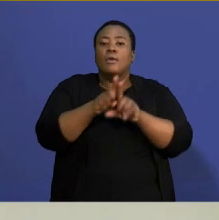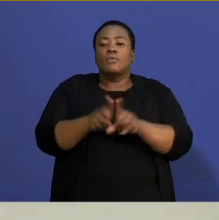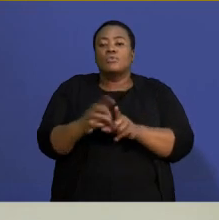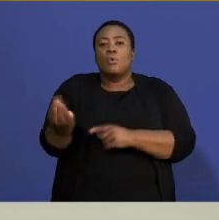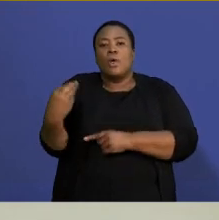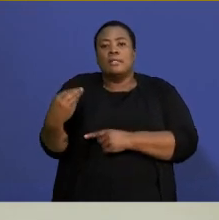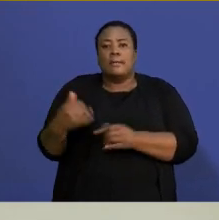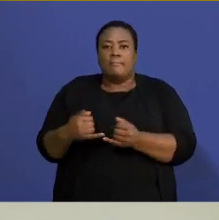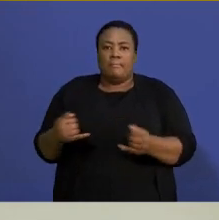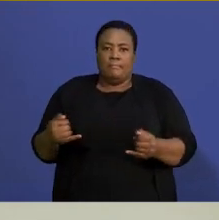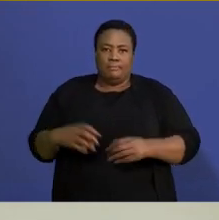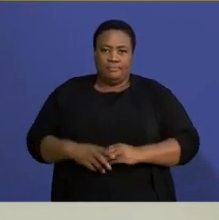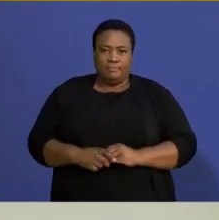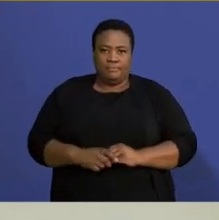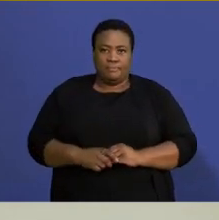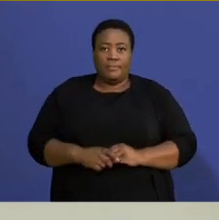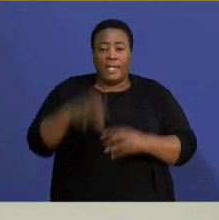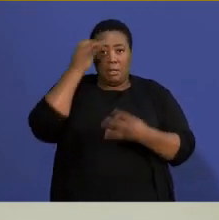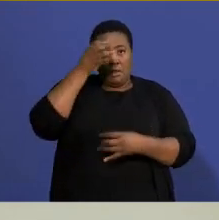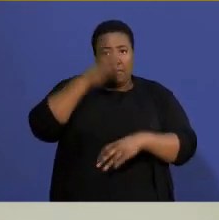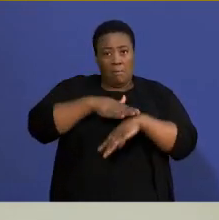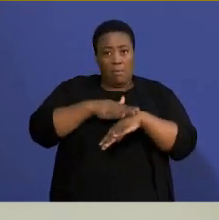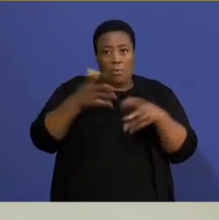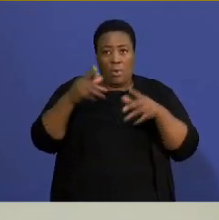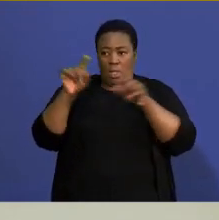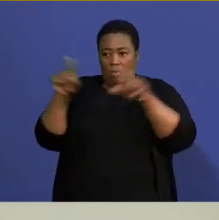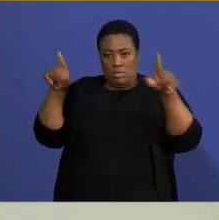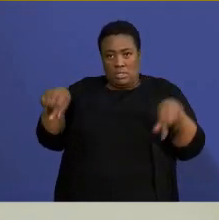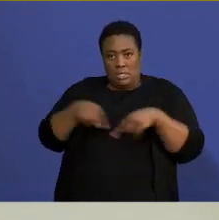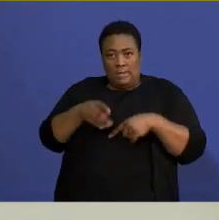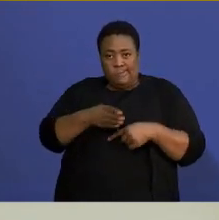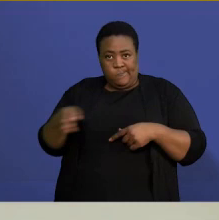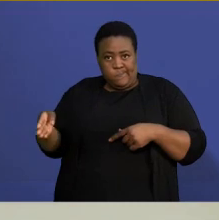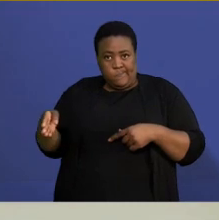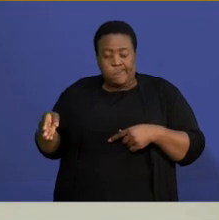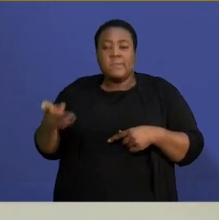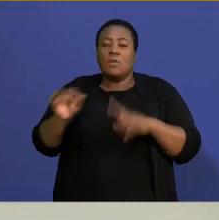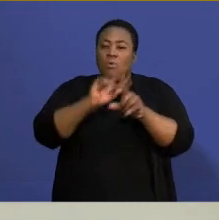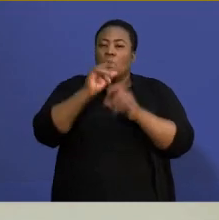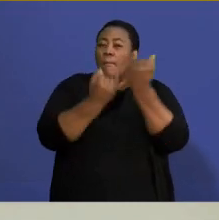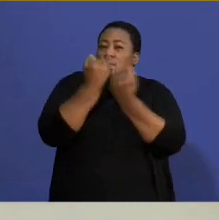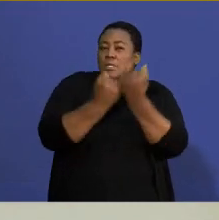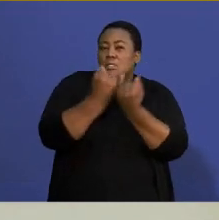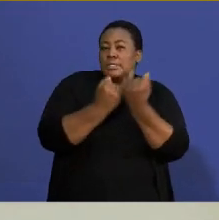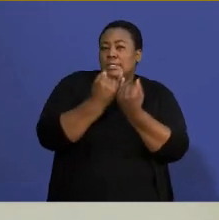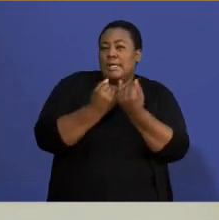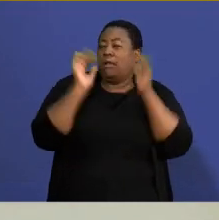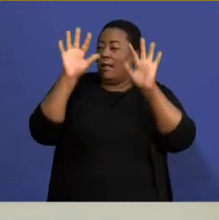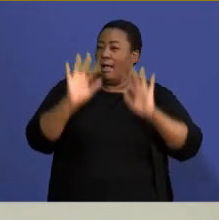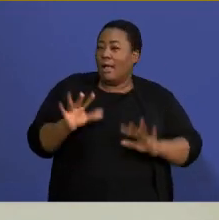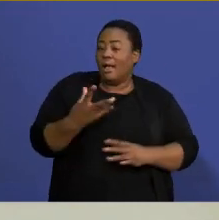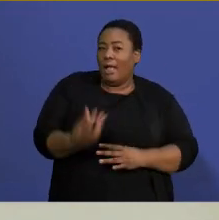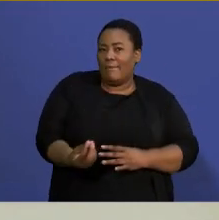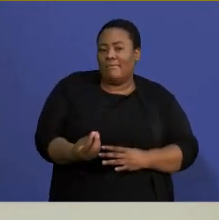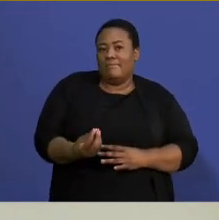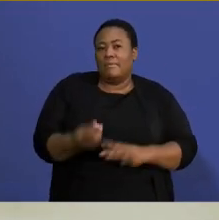line. All the details will be on the screen. We have some cool competitions coming up, so do stay tuned for all the